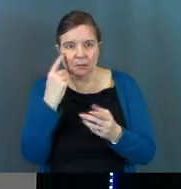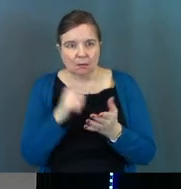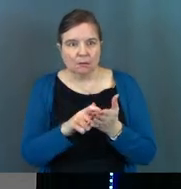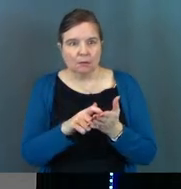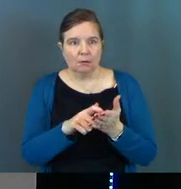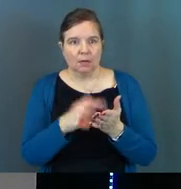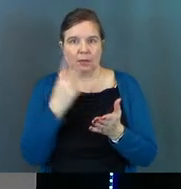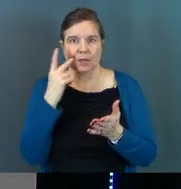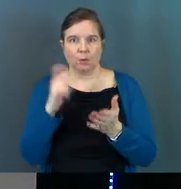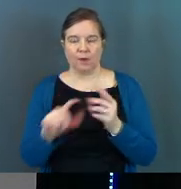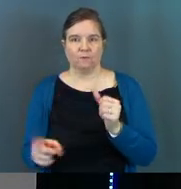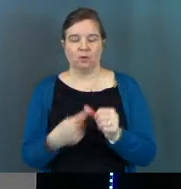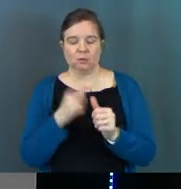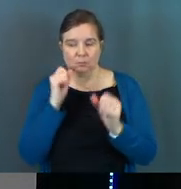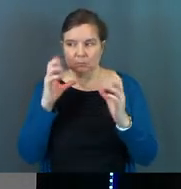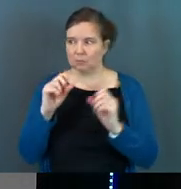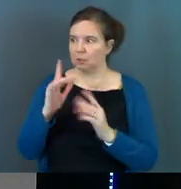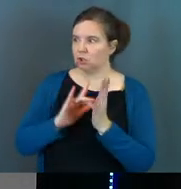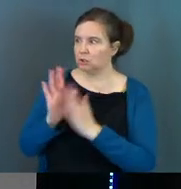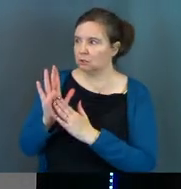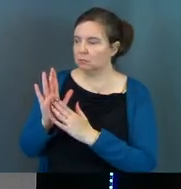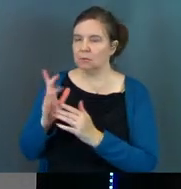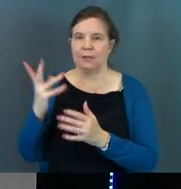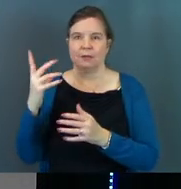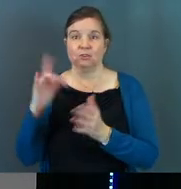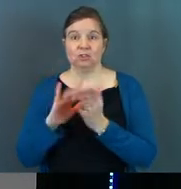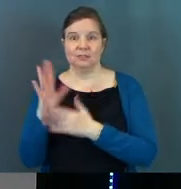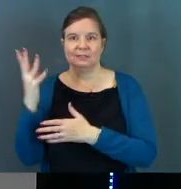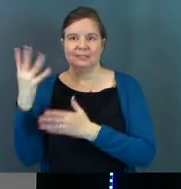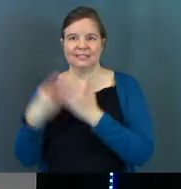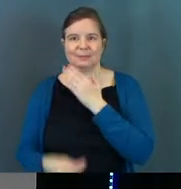they recognize him for the very first time. And then Jesus disappears.